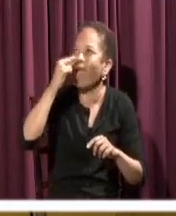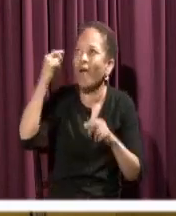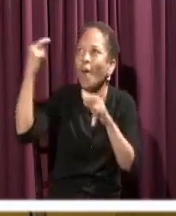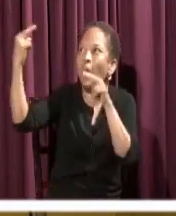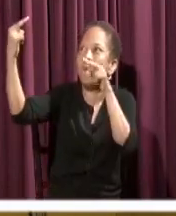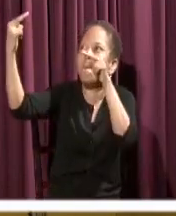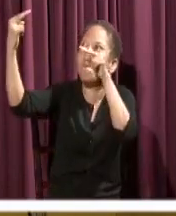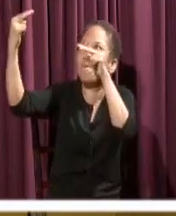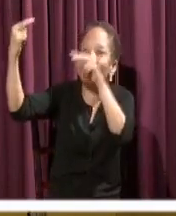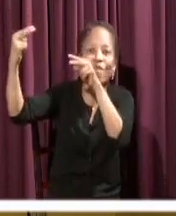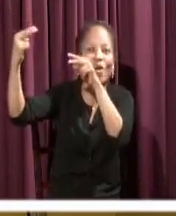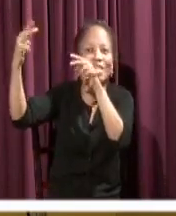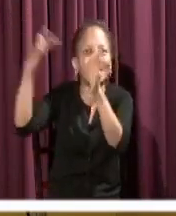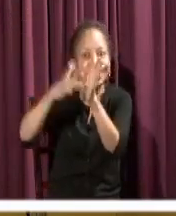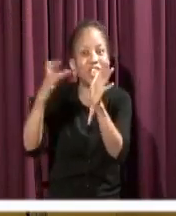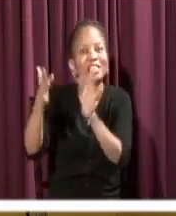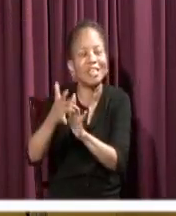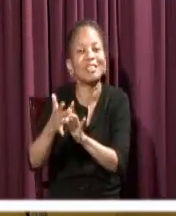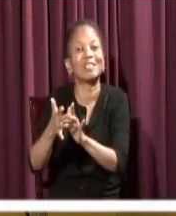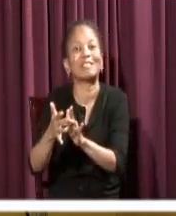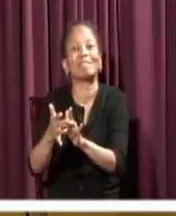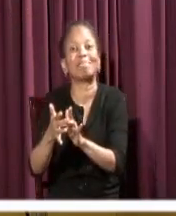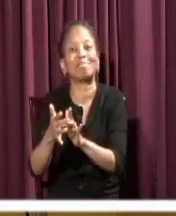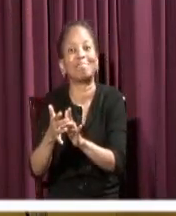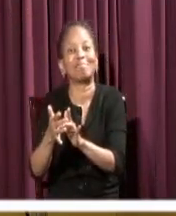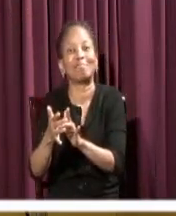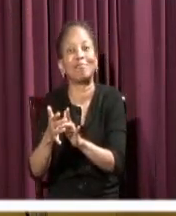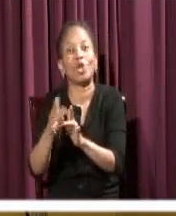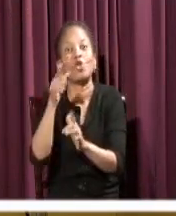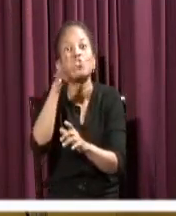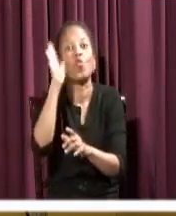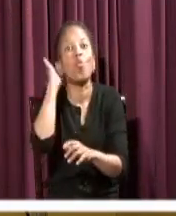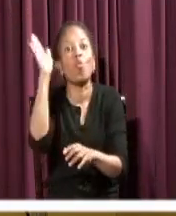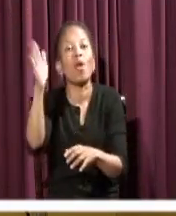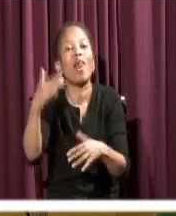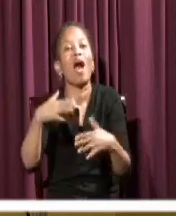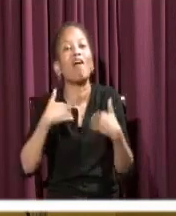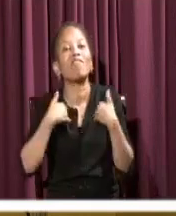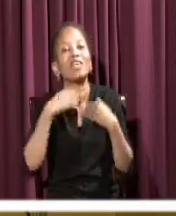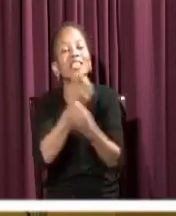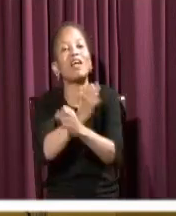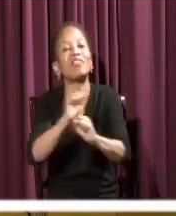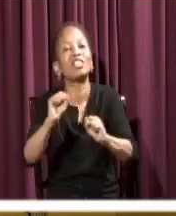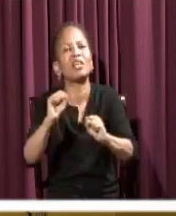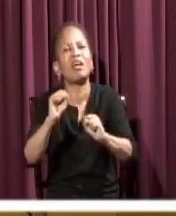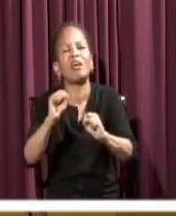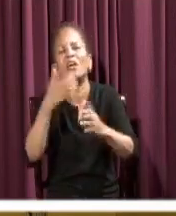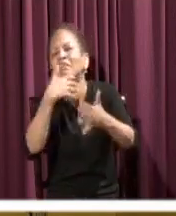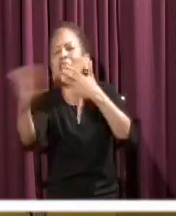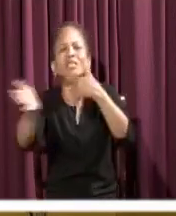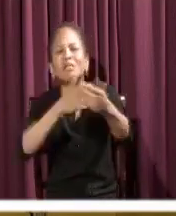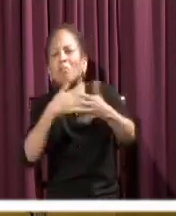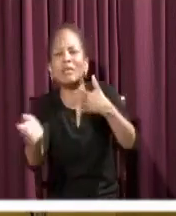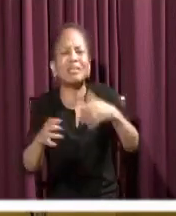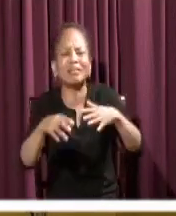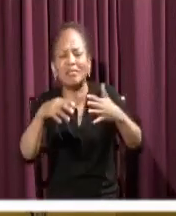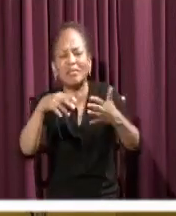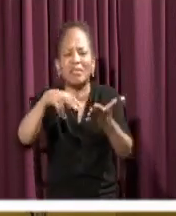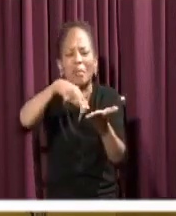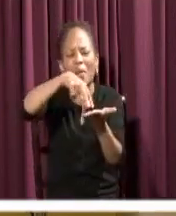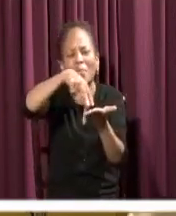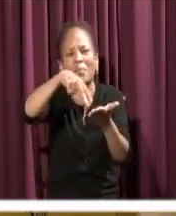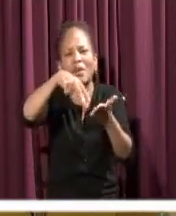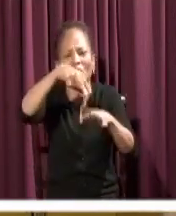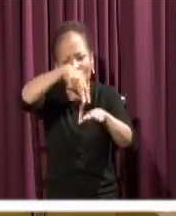Because it is through him that you will find salvation. And even if you sing, No, it is Jesus who will